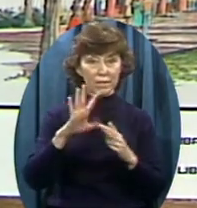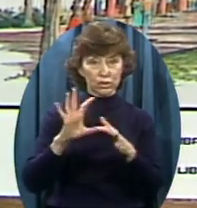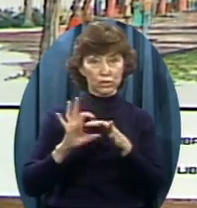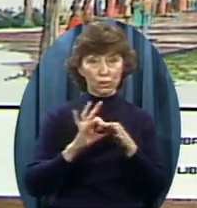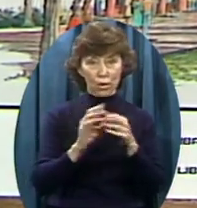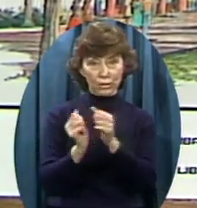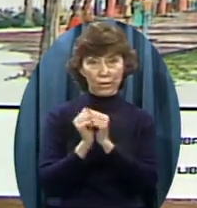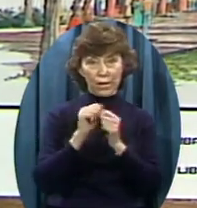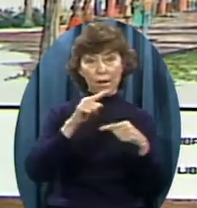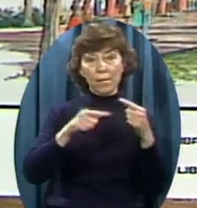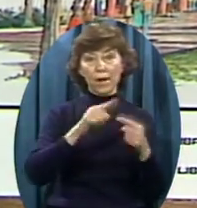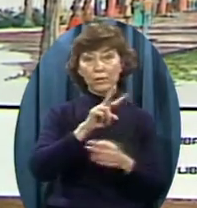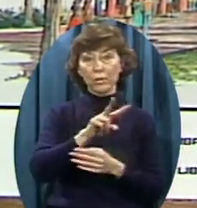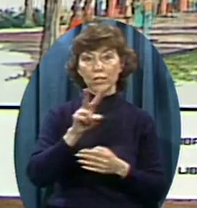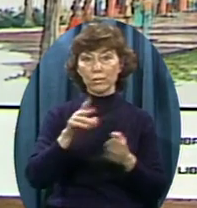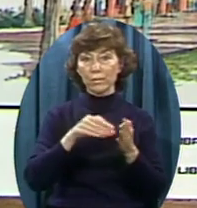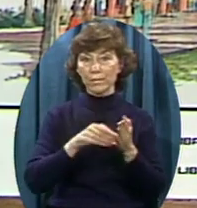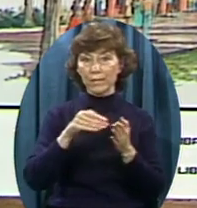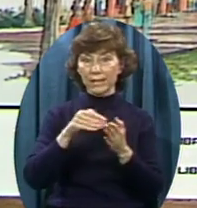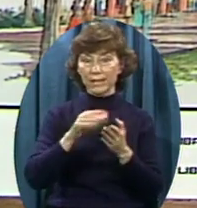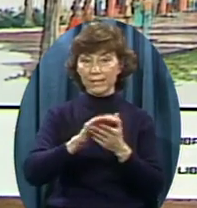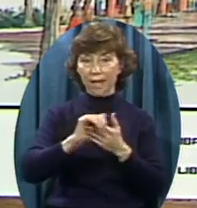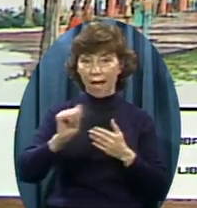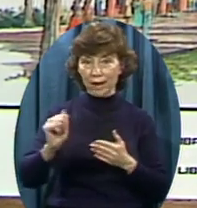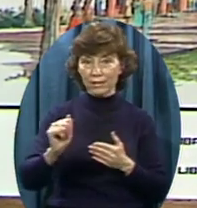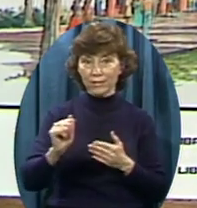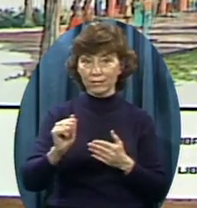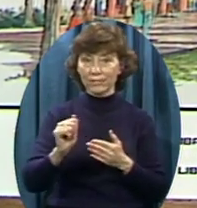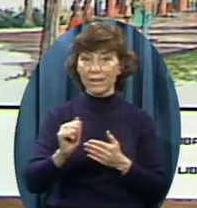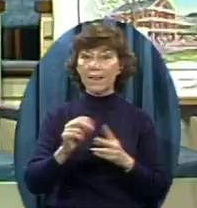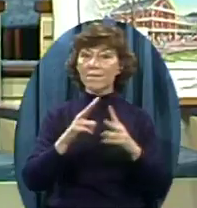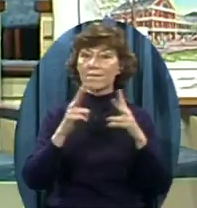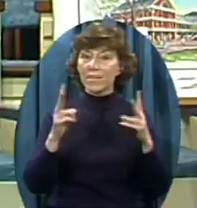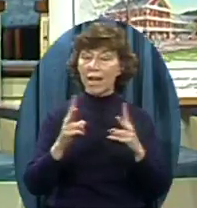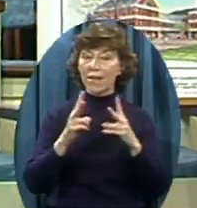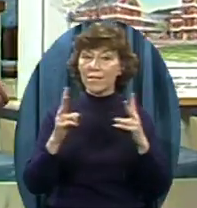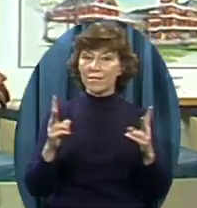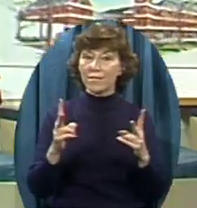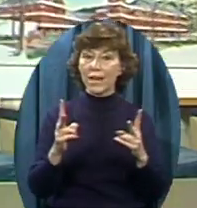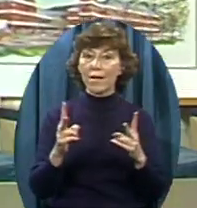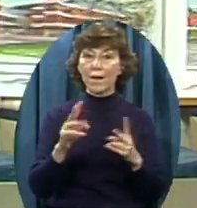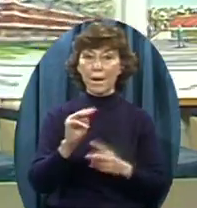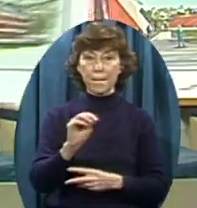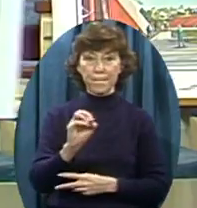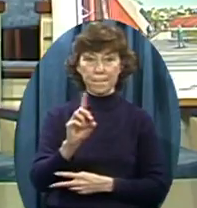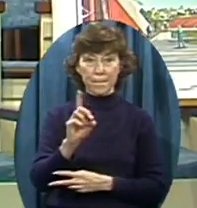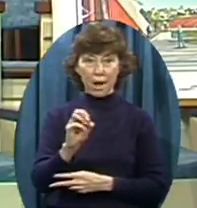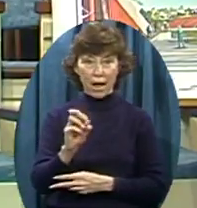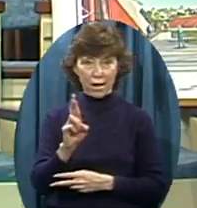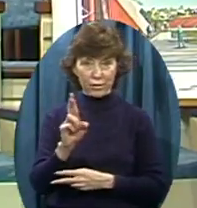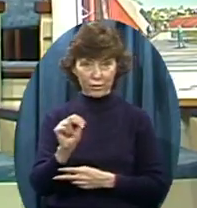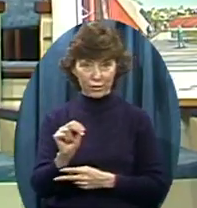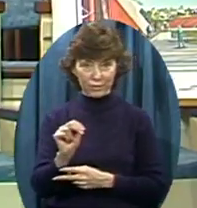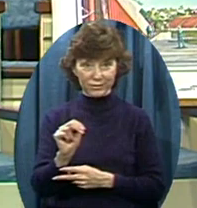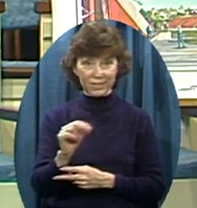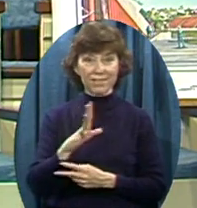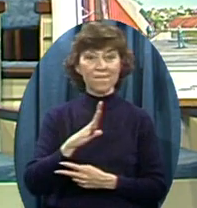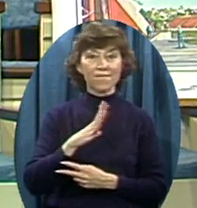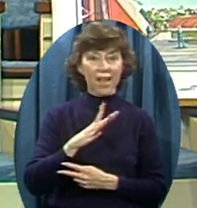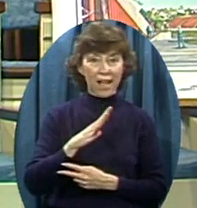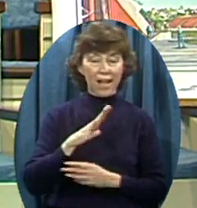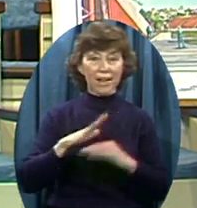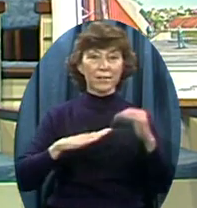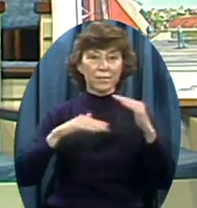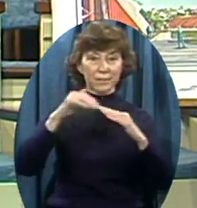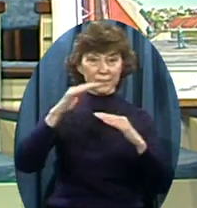million dollars worth And it's so up to date So automated So computerized That there'll be nothing finer Than that in the country And it'll be on Liberty